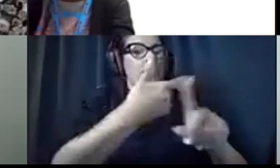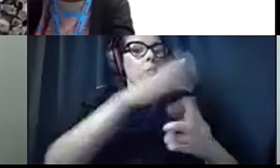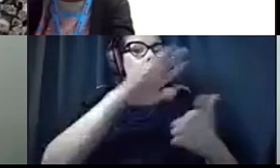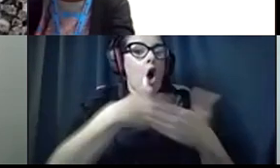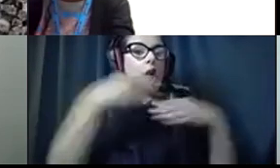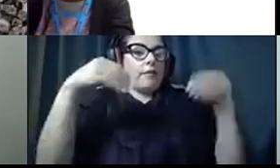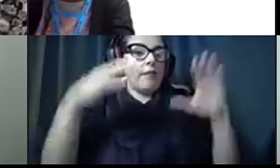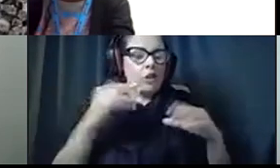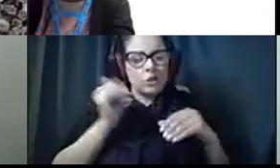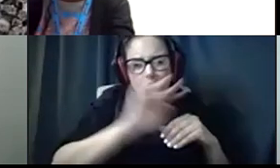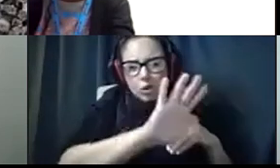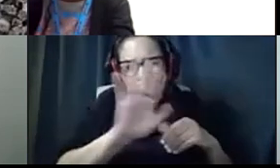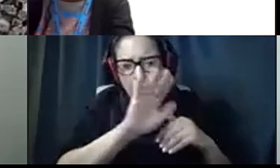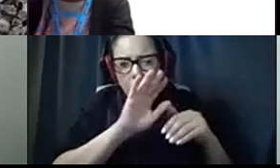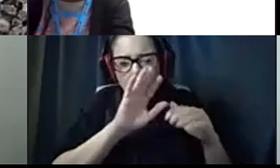vendors.